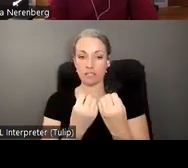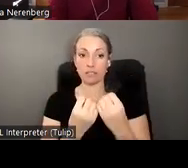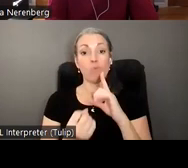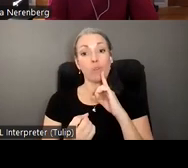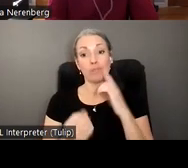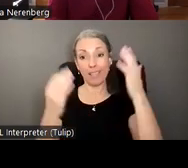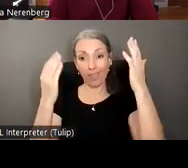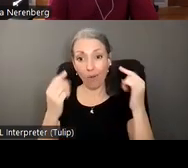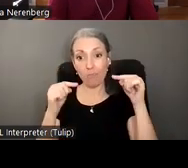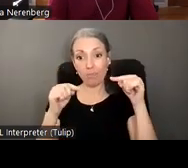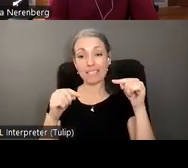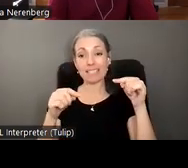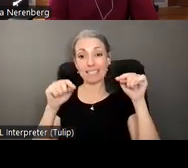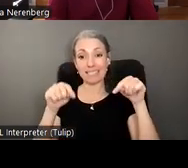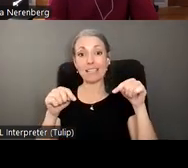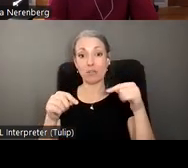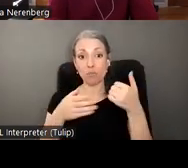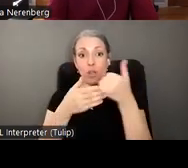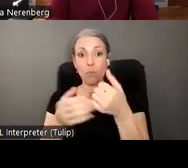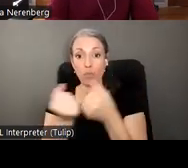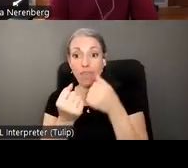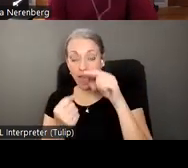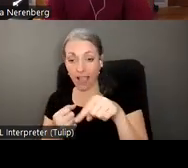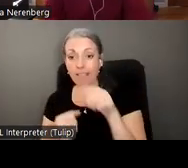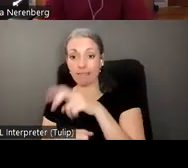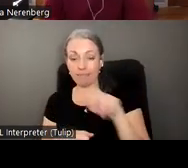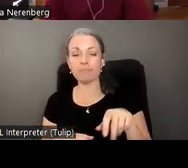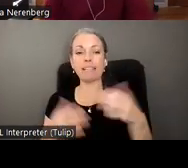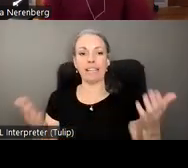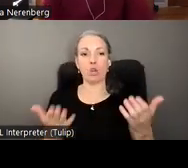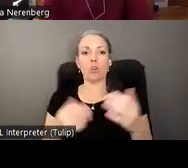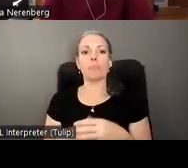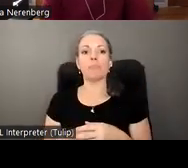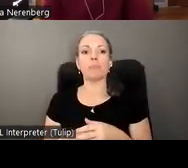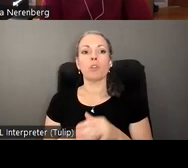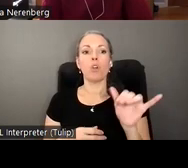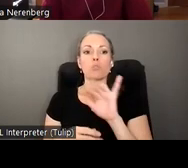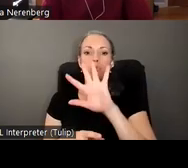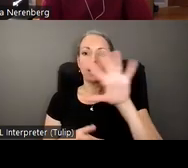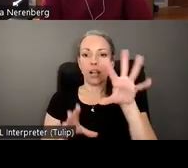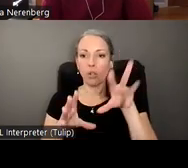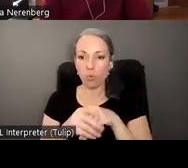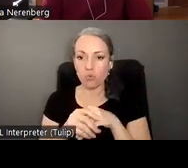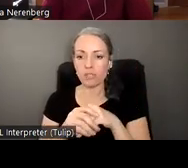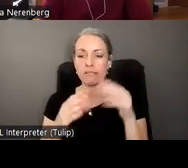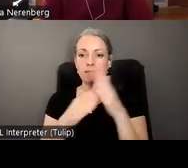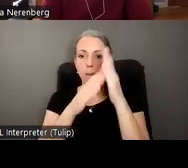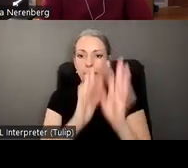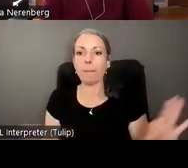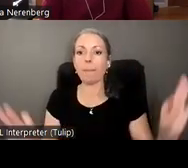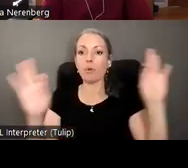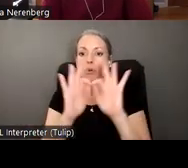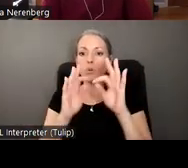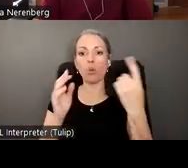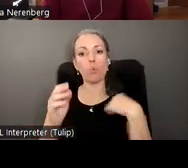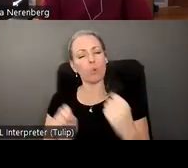that this council can really help with equity and inclusion is another priority i think we address equity and